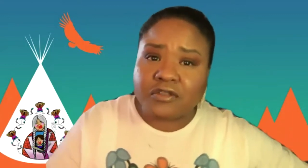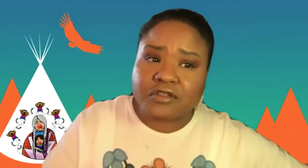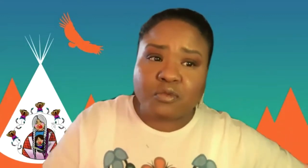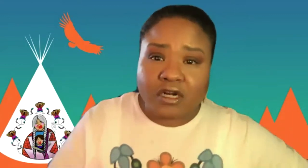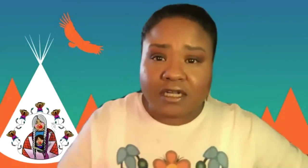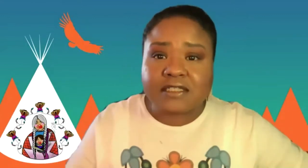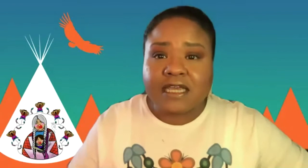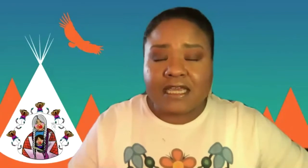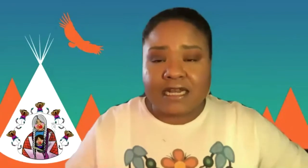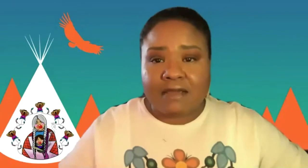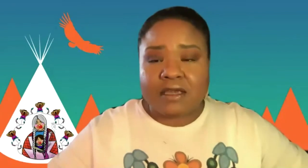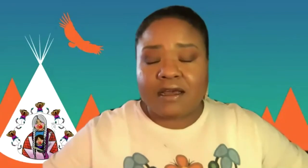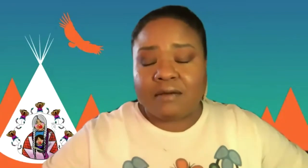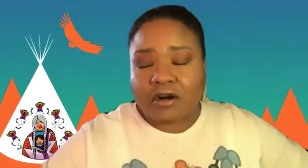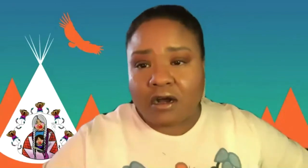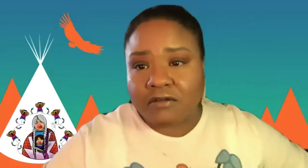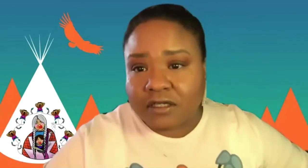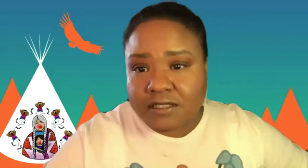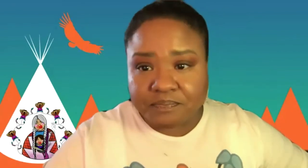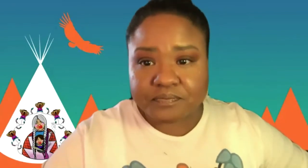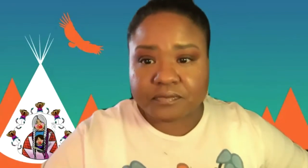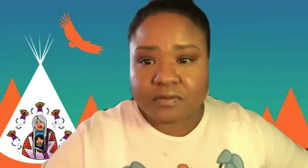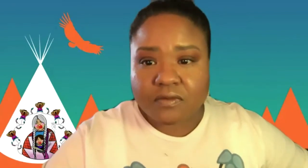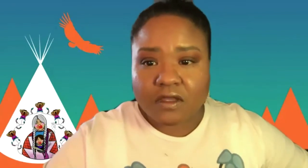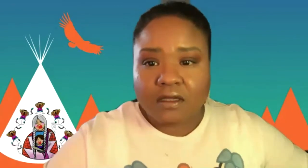folks who supported us in naming our conference.